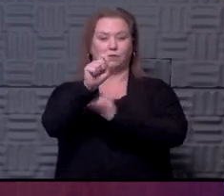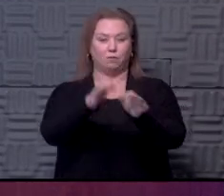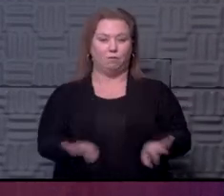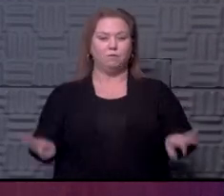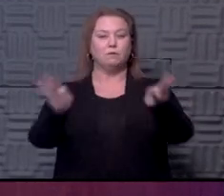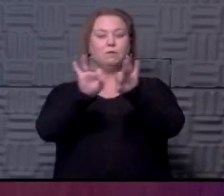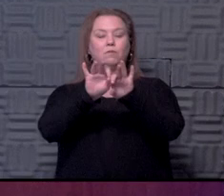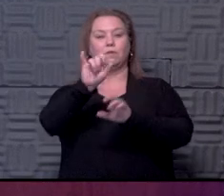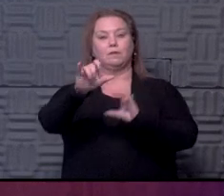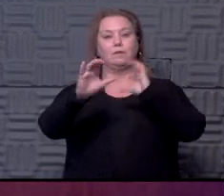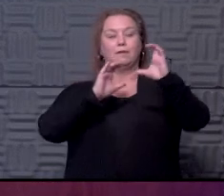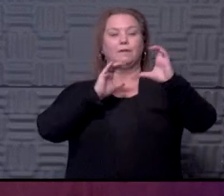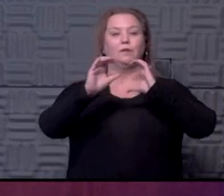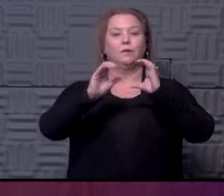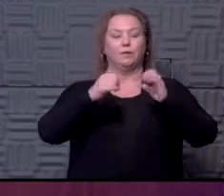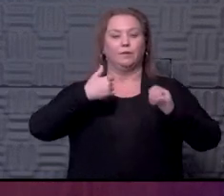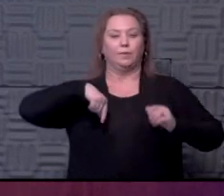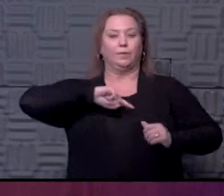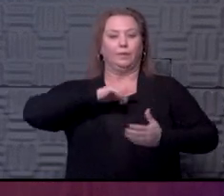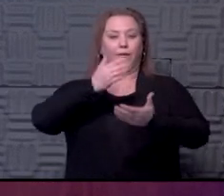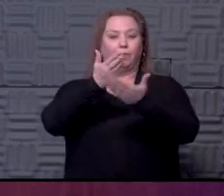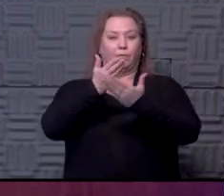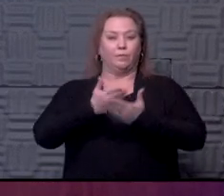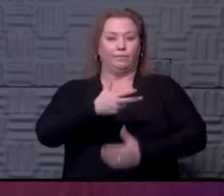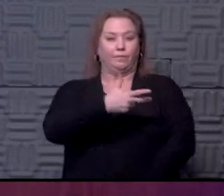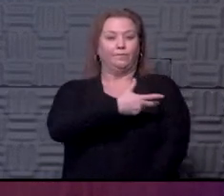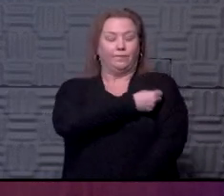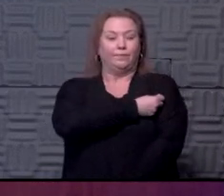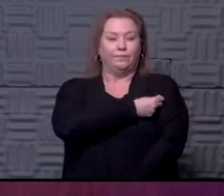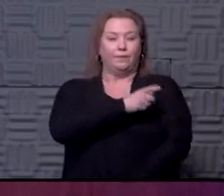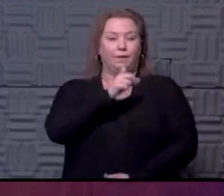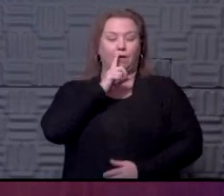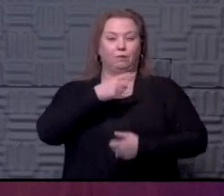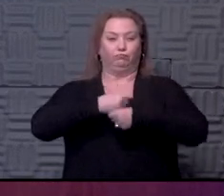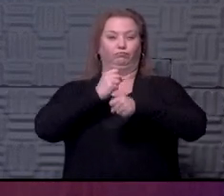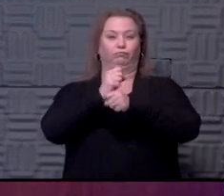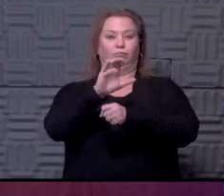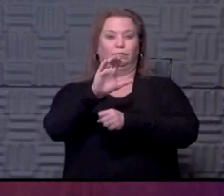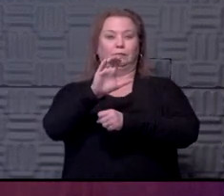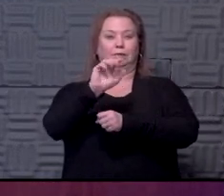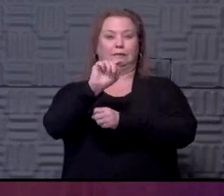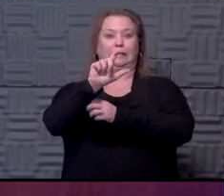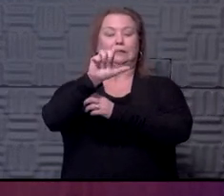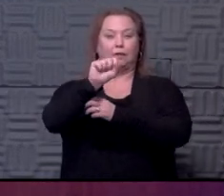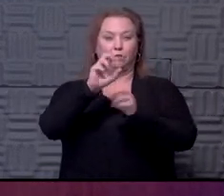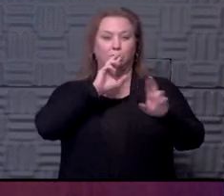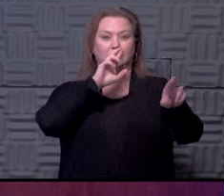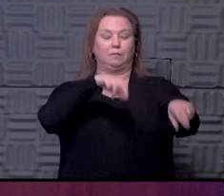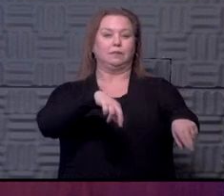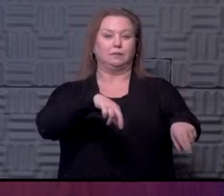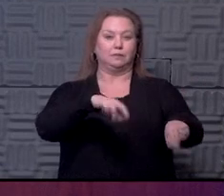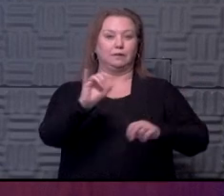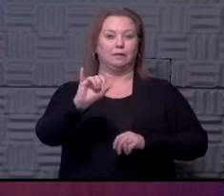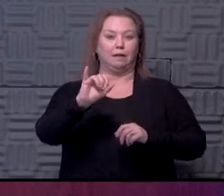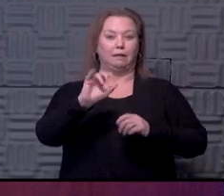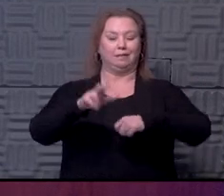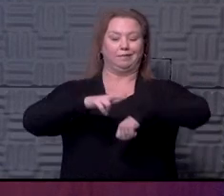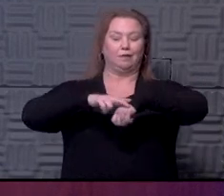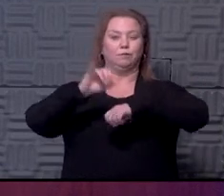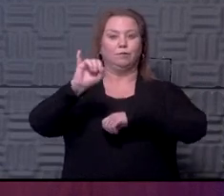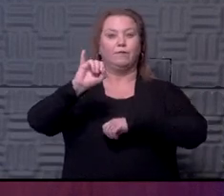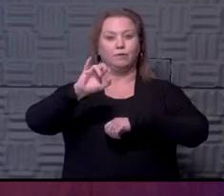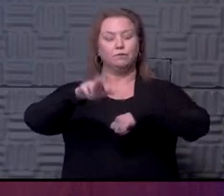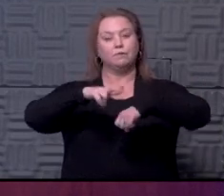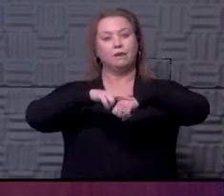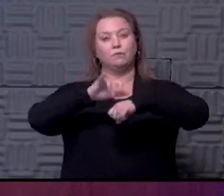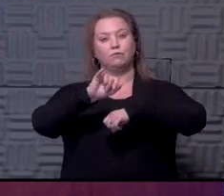part in that conversation. And we have proof that our vaccines are generating T cell responses like natural infection or natural